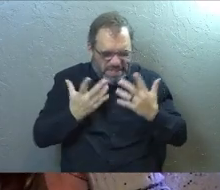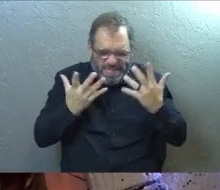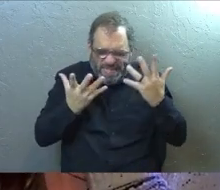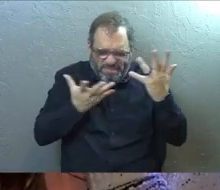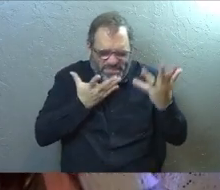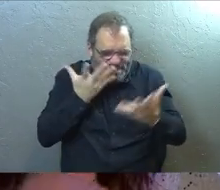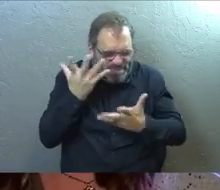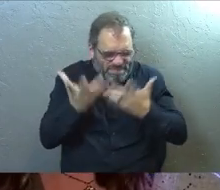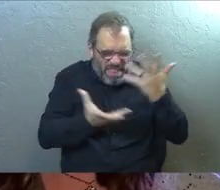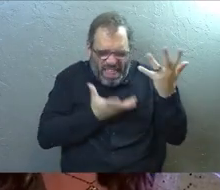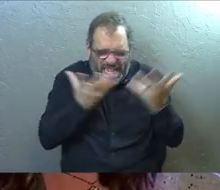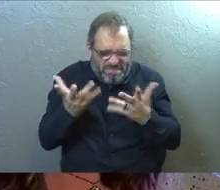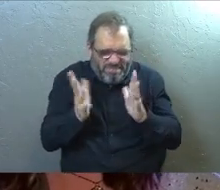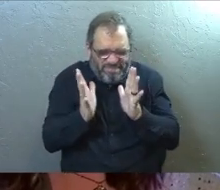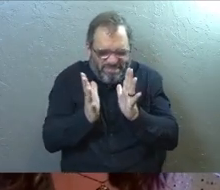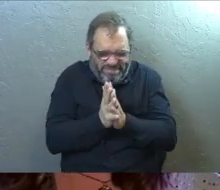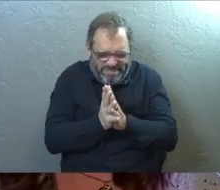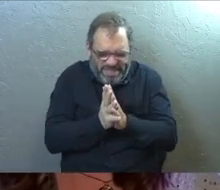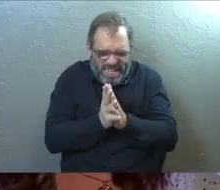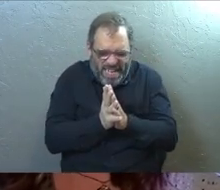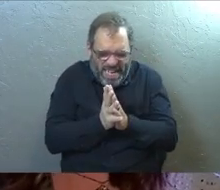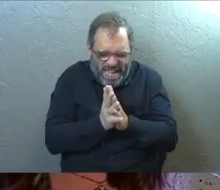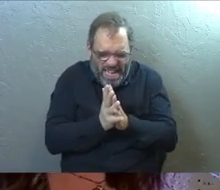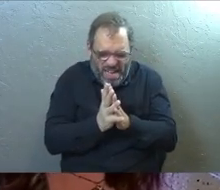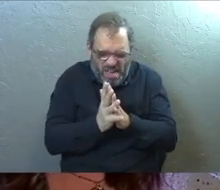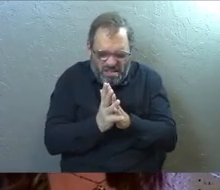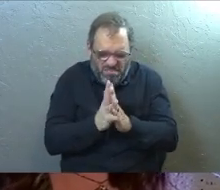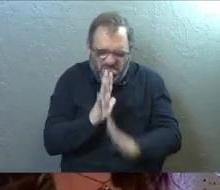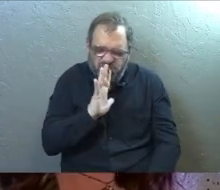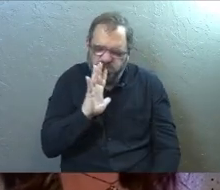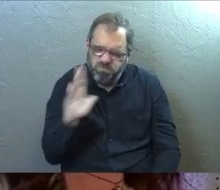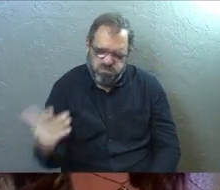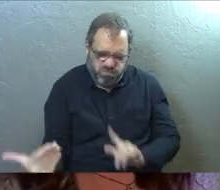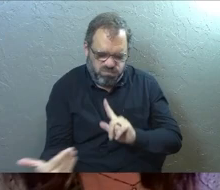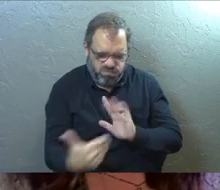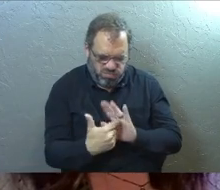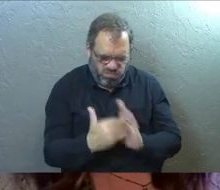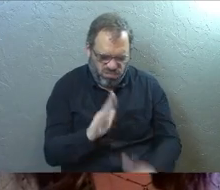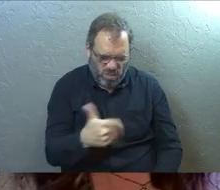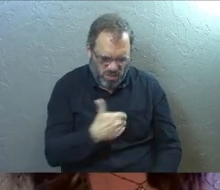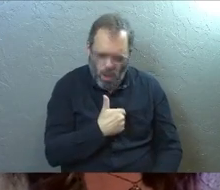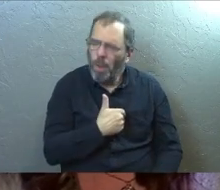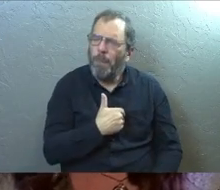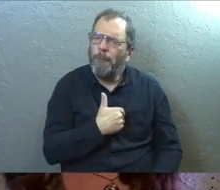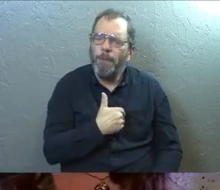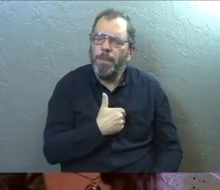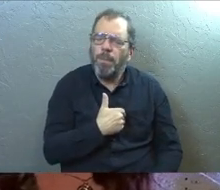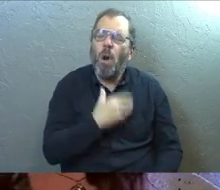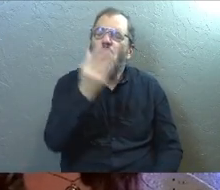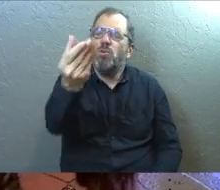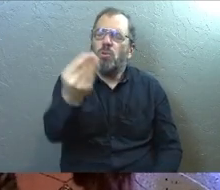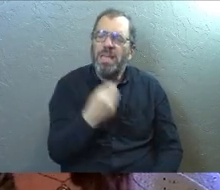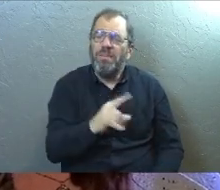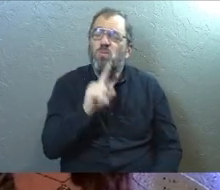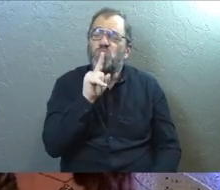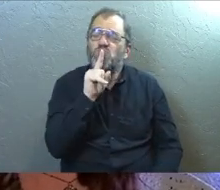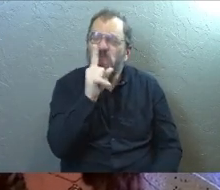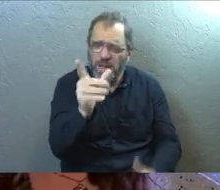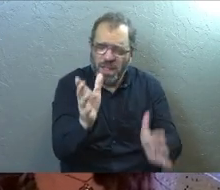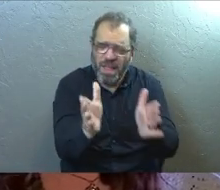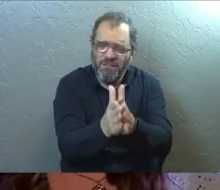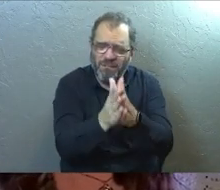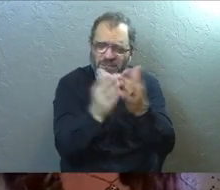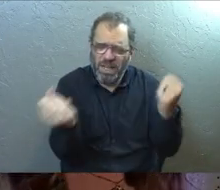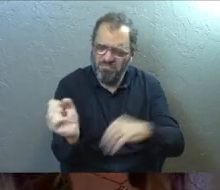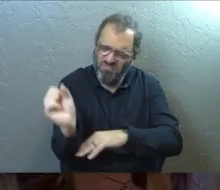weapons that get pointed at our soul, God, thank you that you've given us real victory over